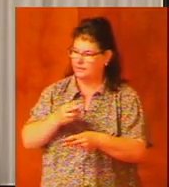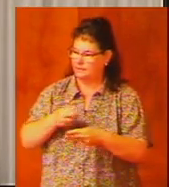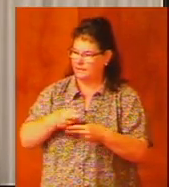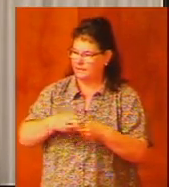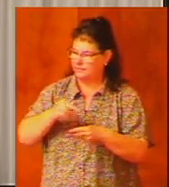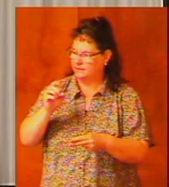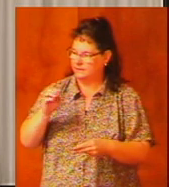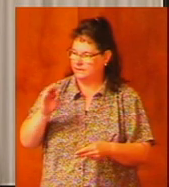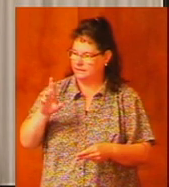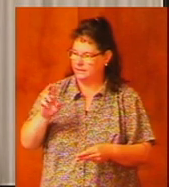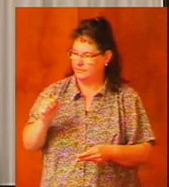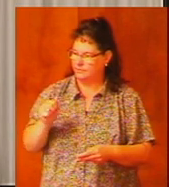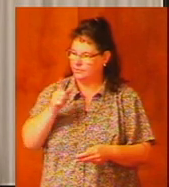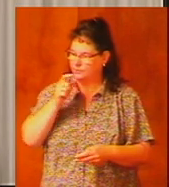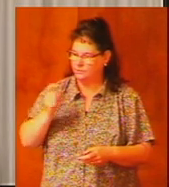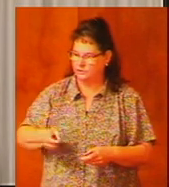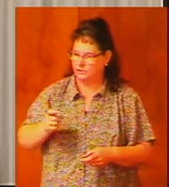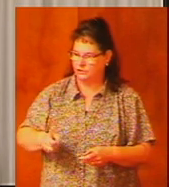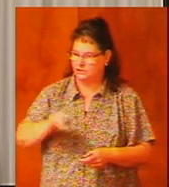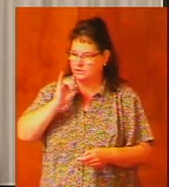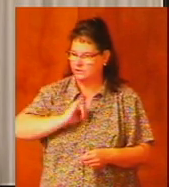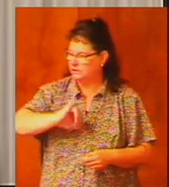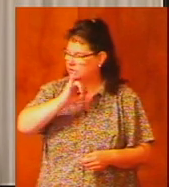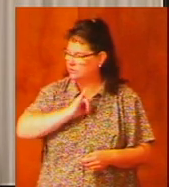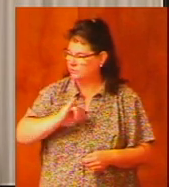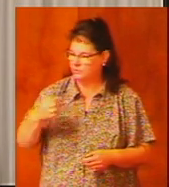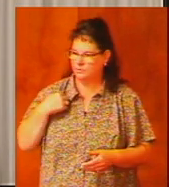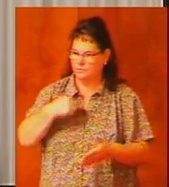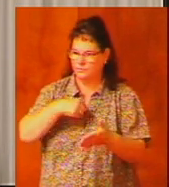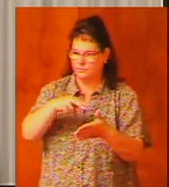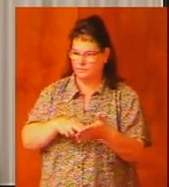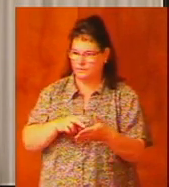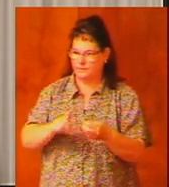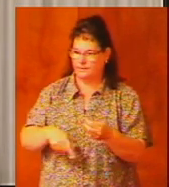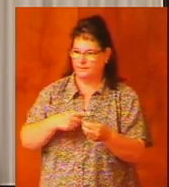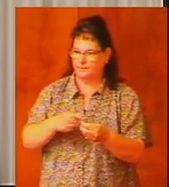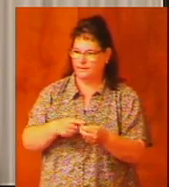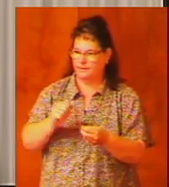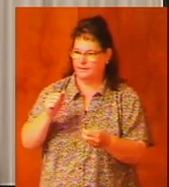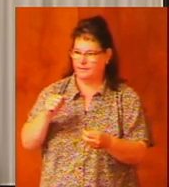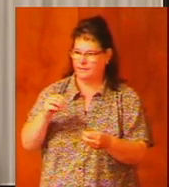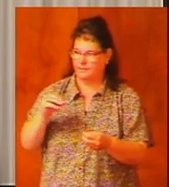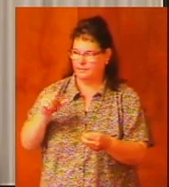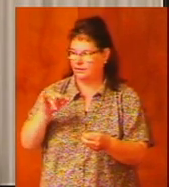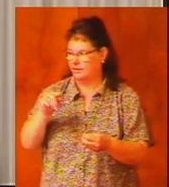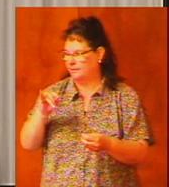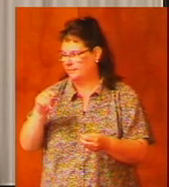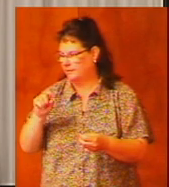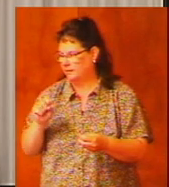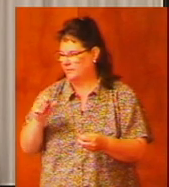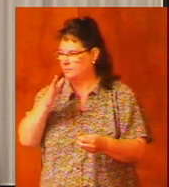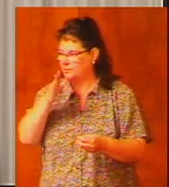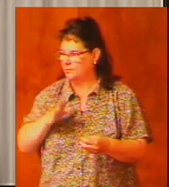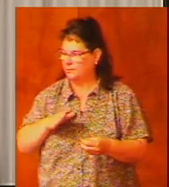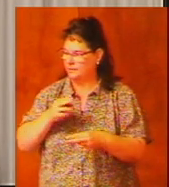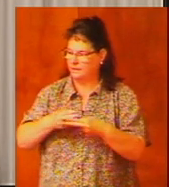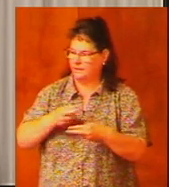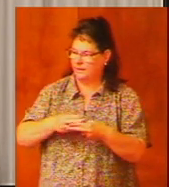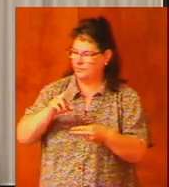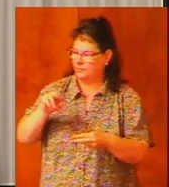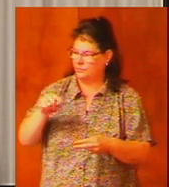judged Israel. We read about a Moabite woman named Ruth and her husband